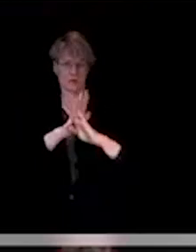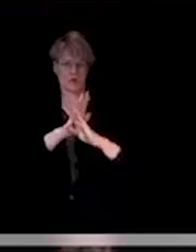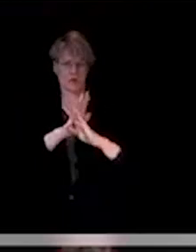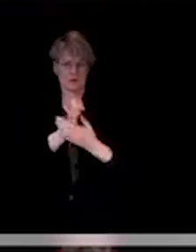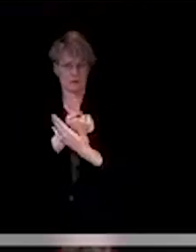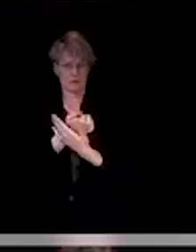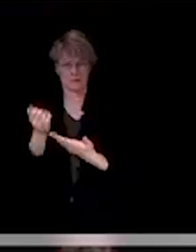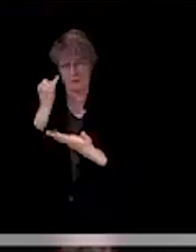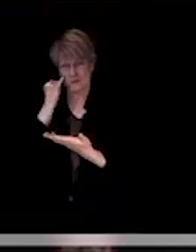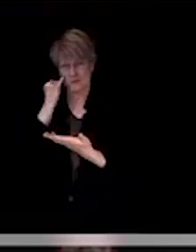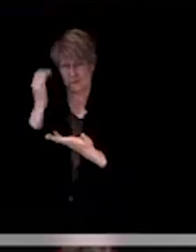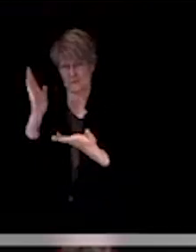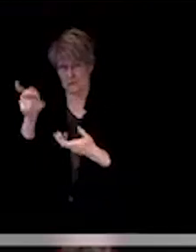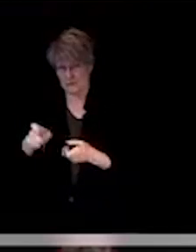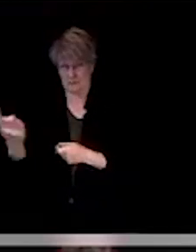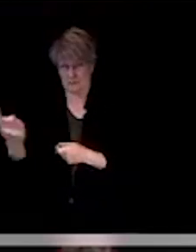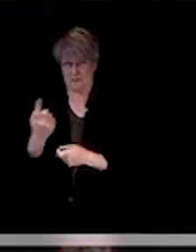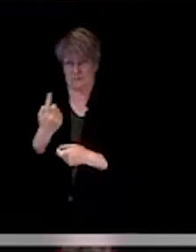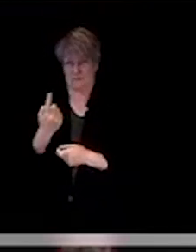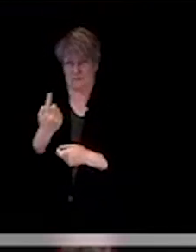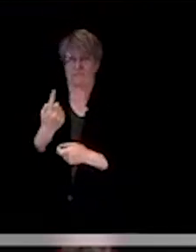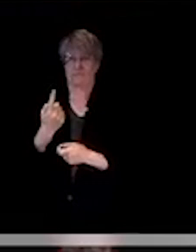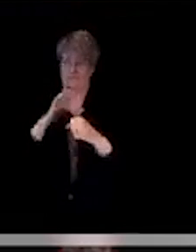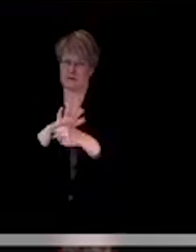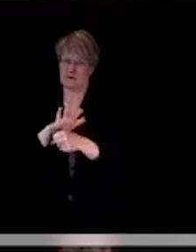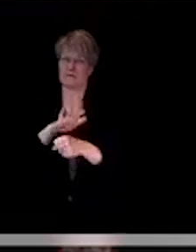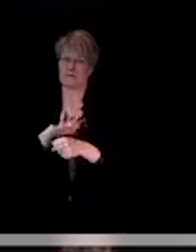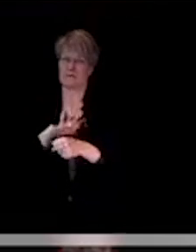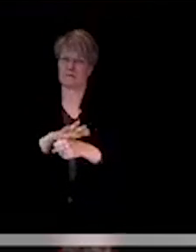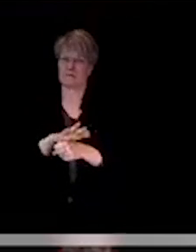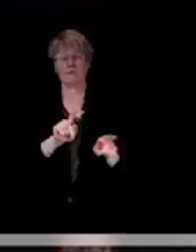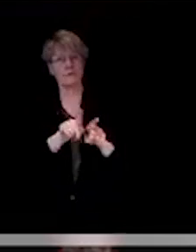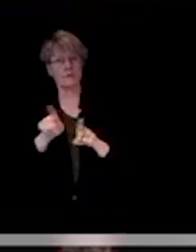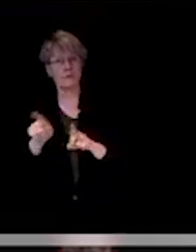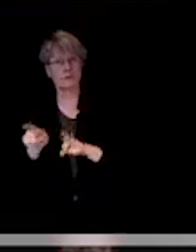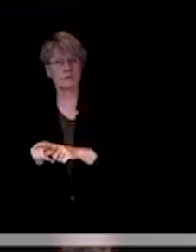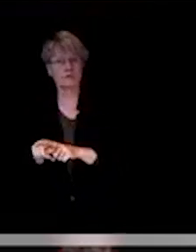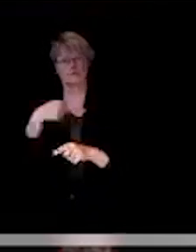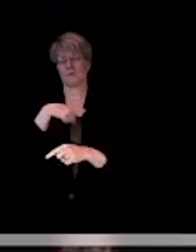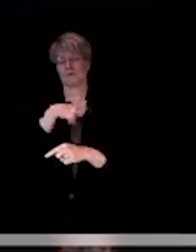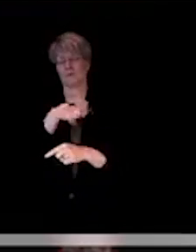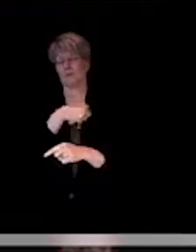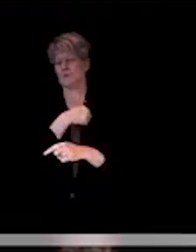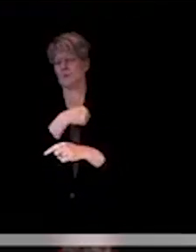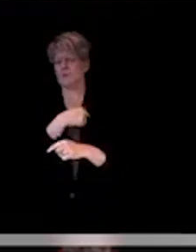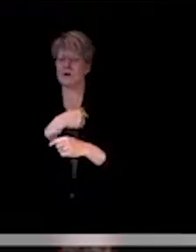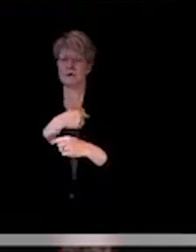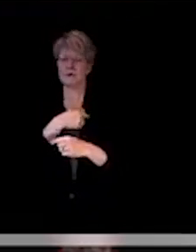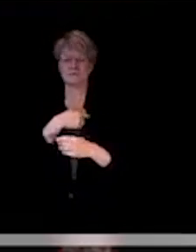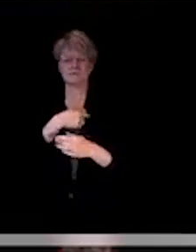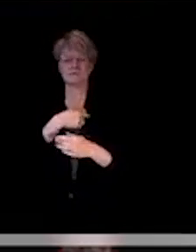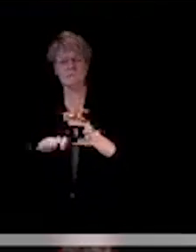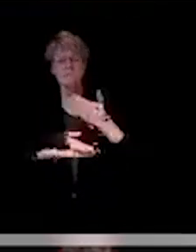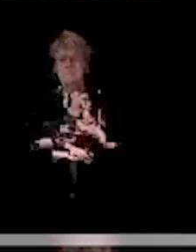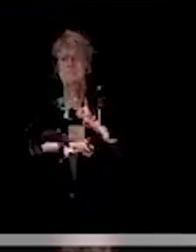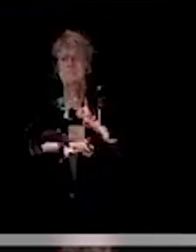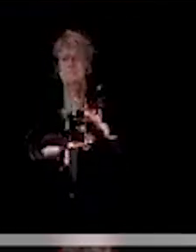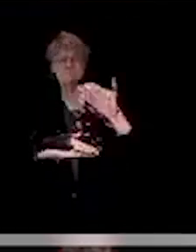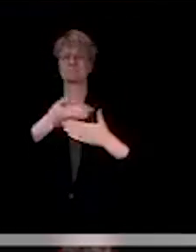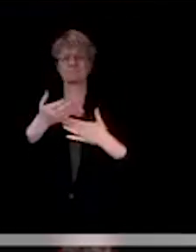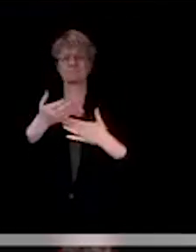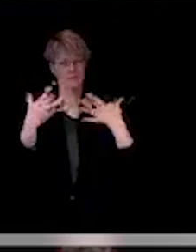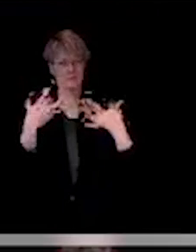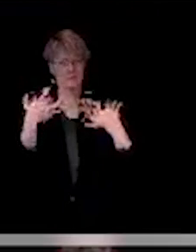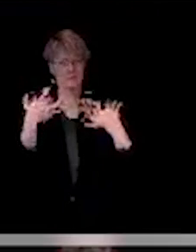to that, our surgical volume is continuing to maintain a very healthy pace. Every single one of those patients are